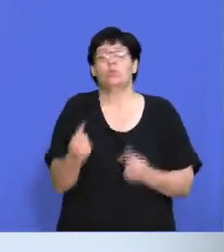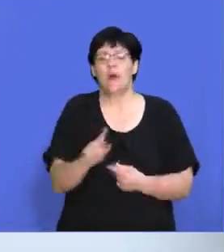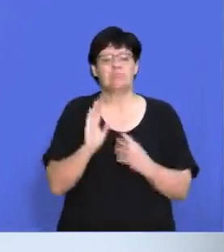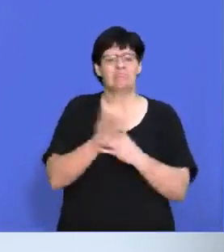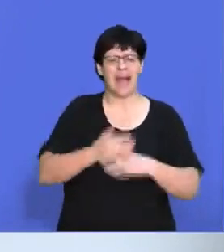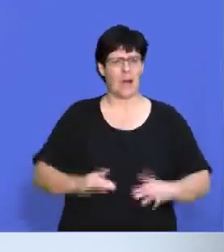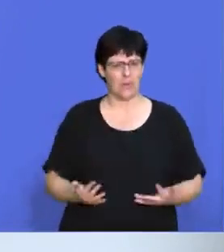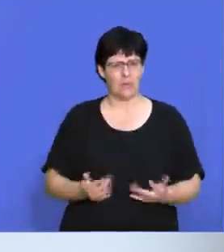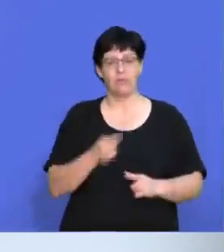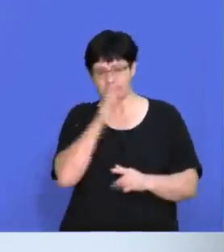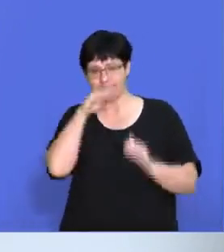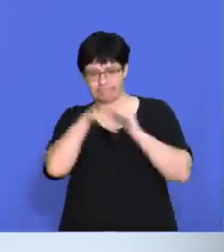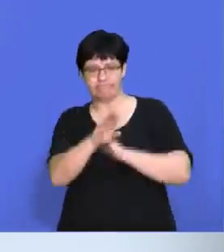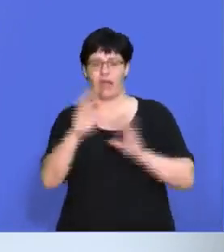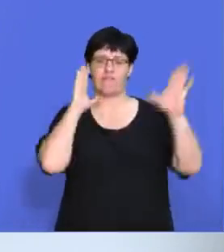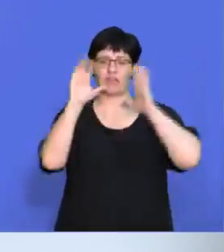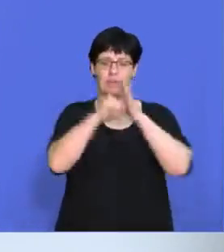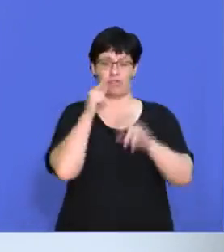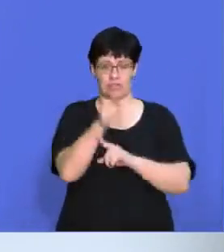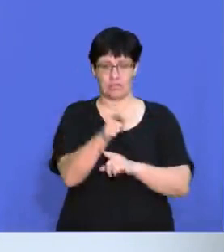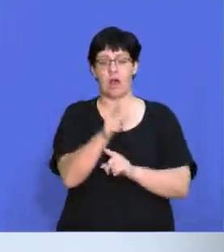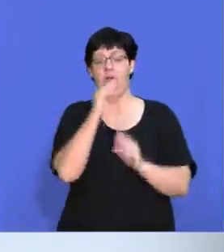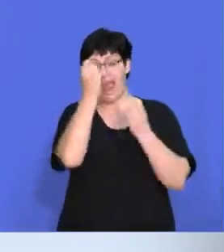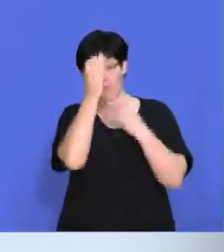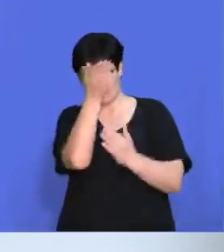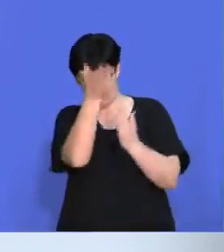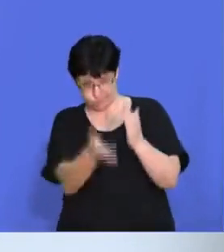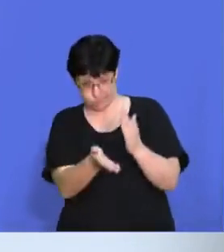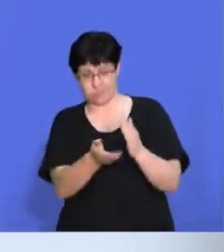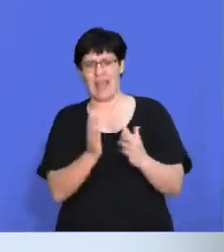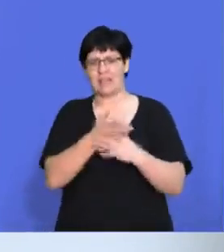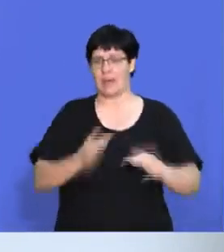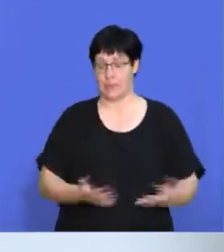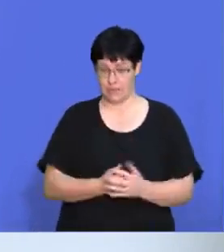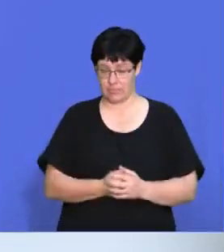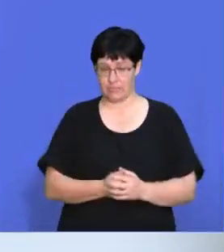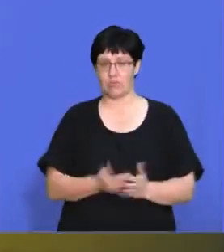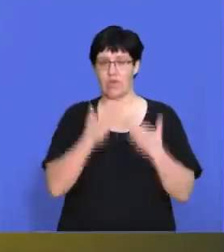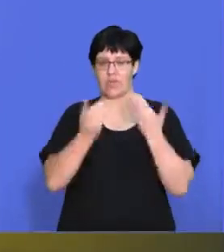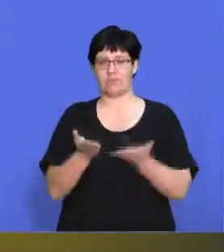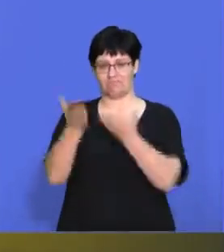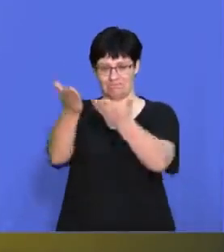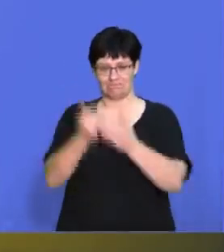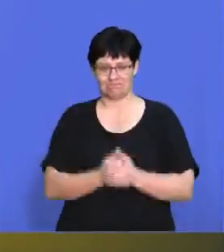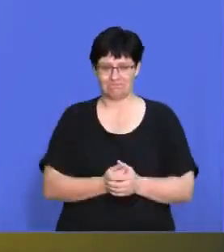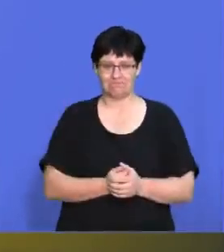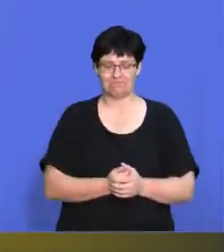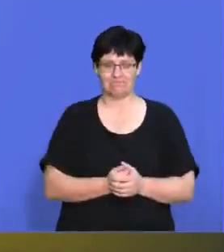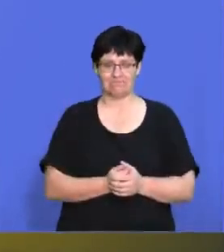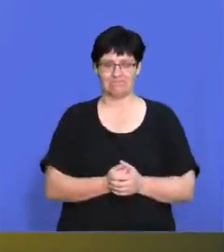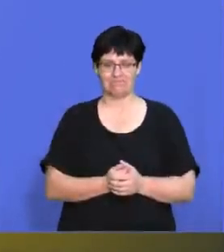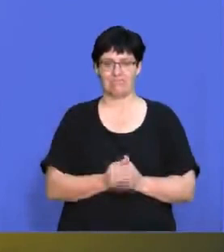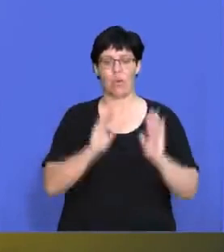over to our Facebook page and all of the details will be there. Thank you so much, Dave, and over to you. Welcome back, Matrix.